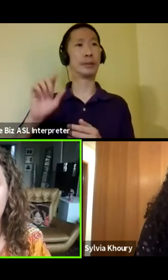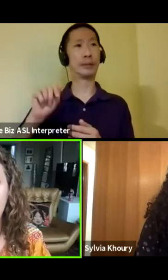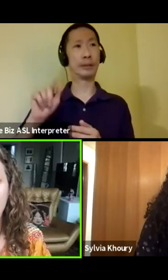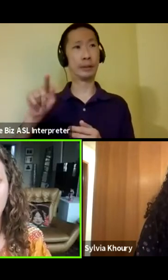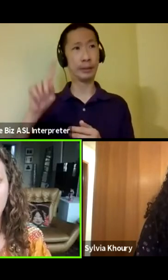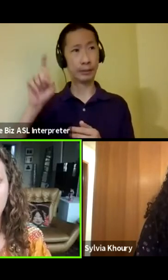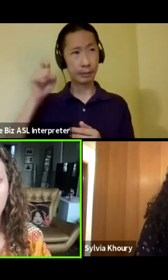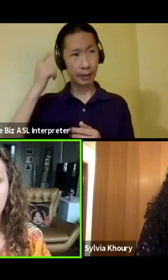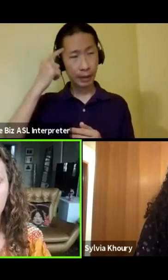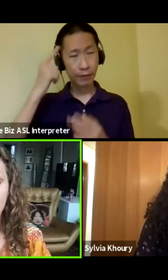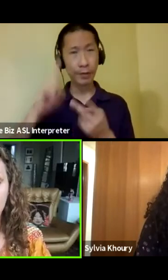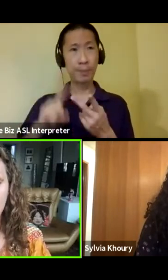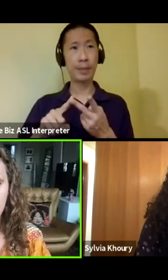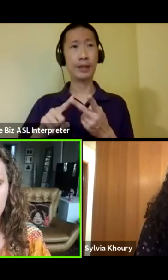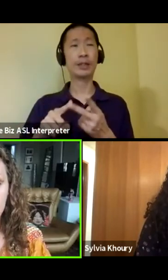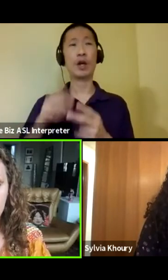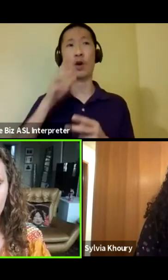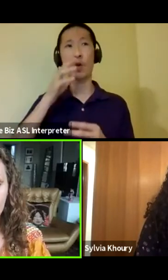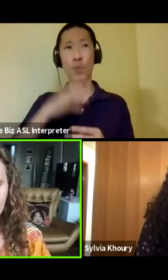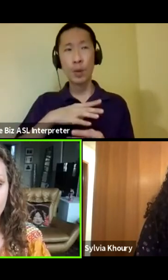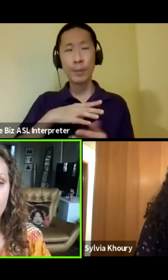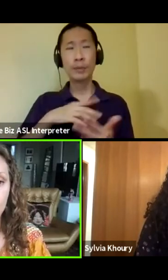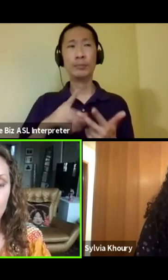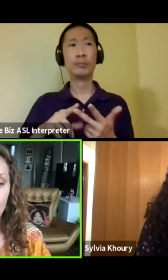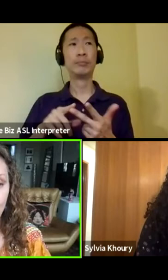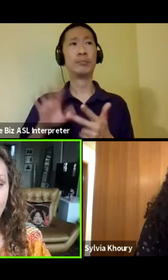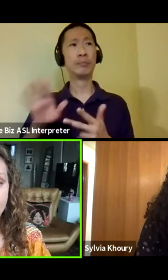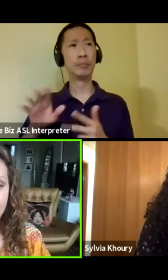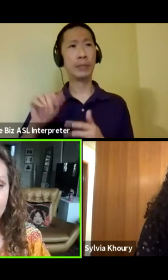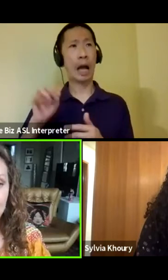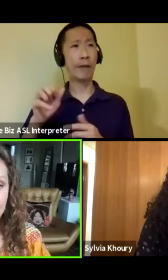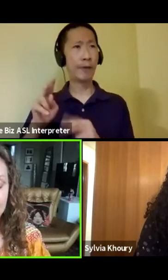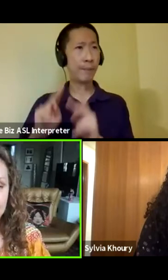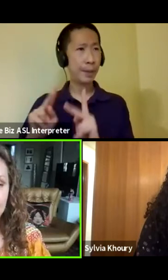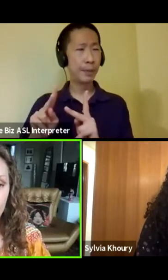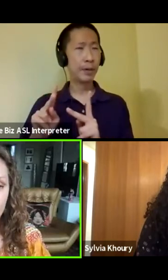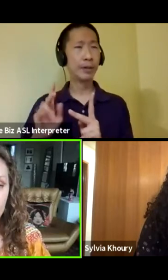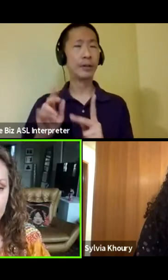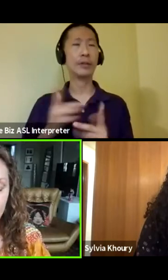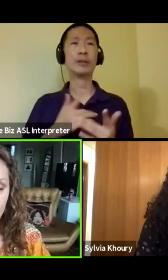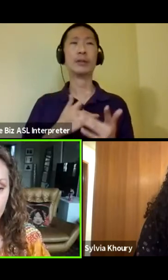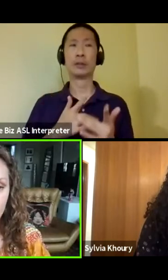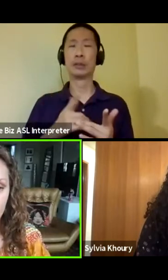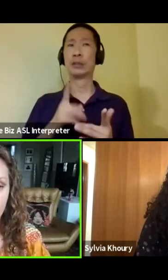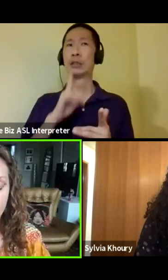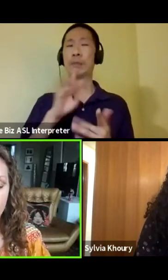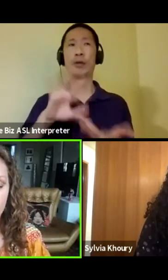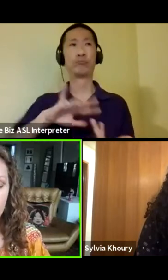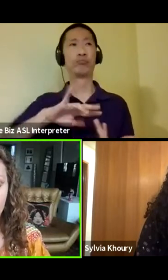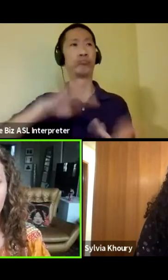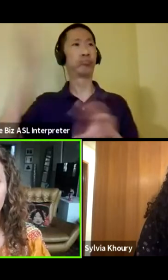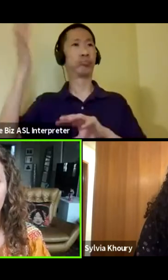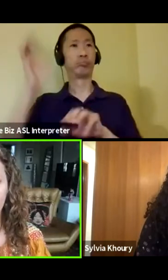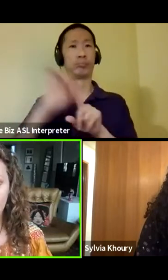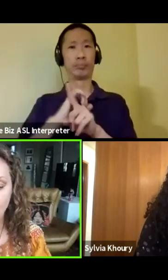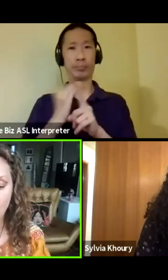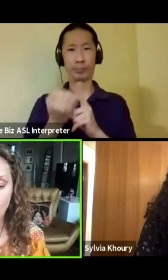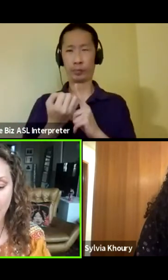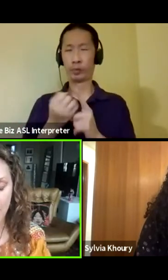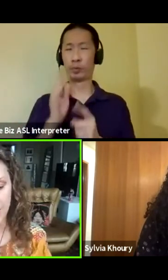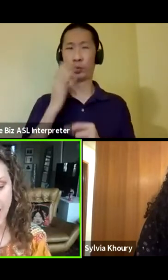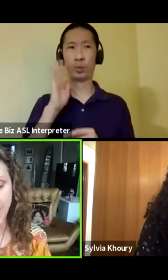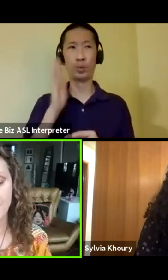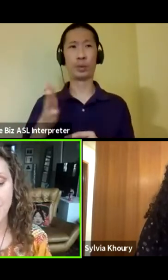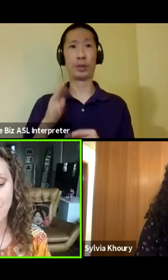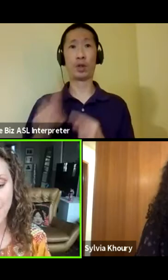people. So this was bound to be an explosive situation. When you go